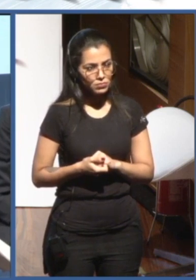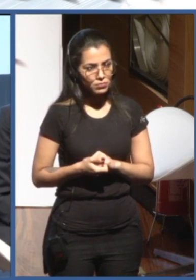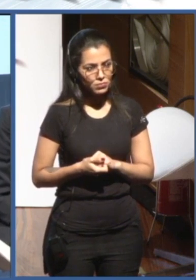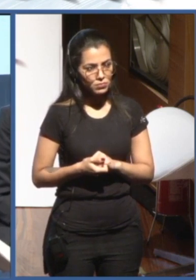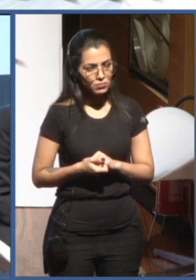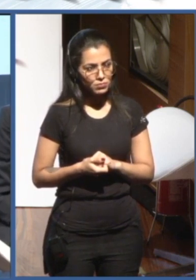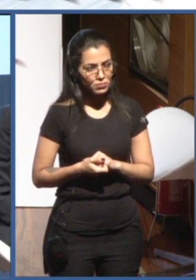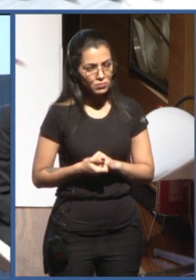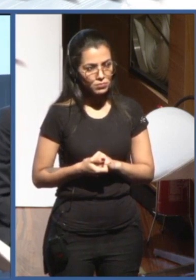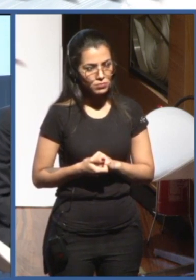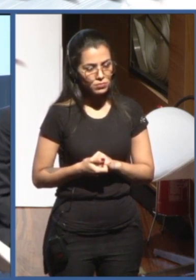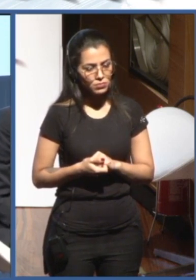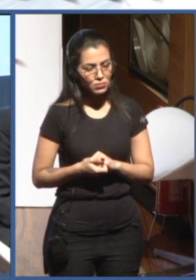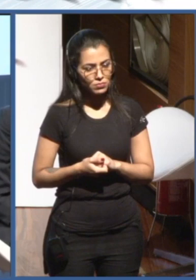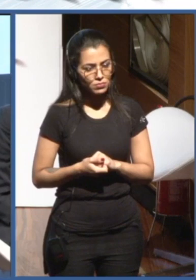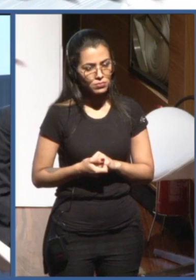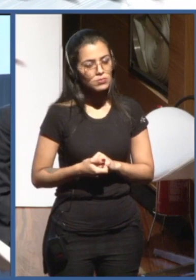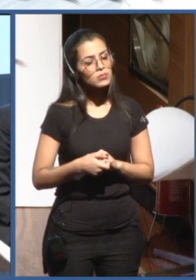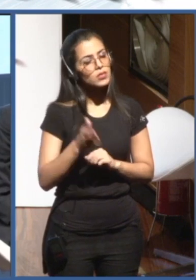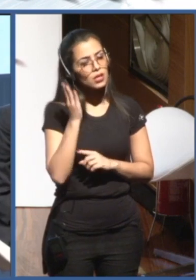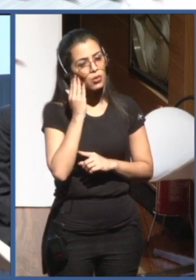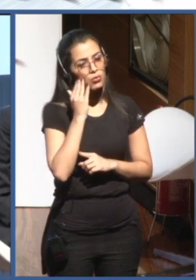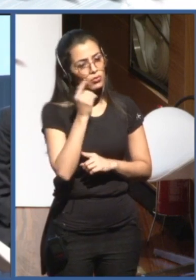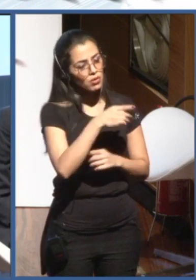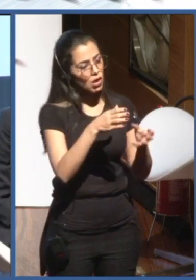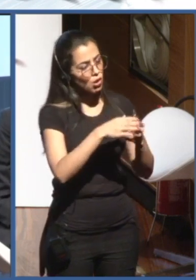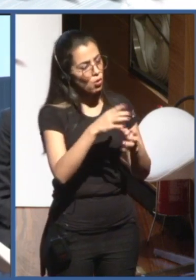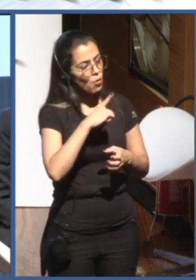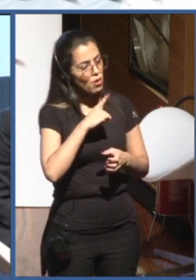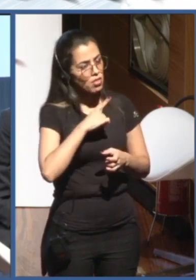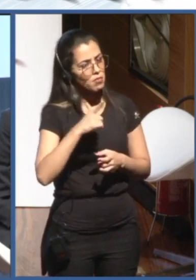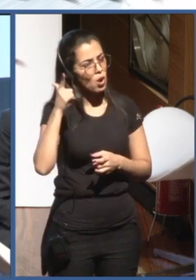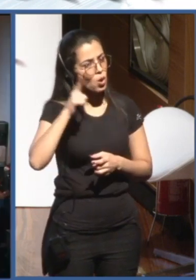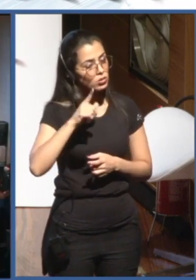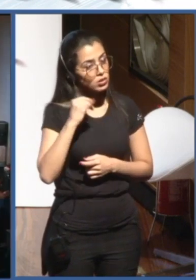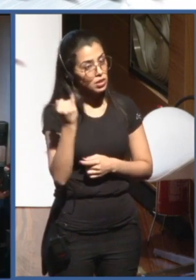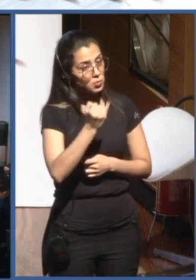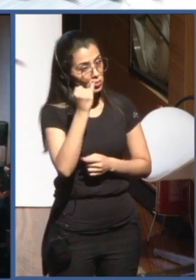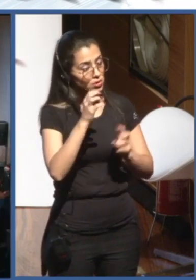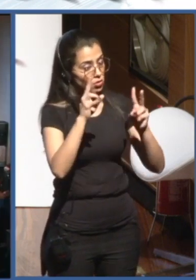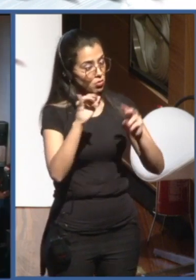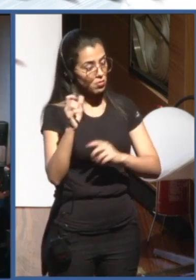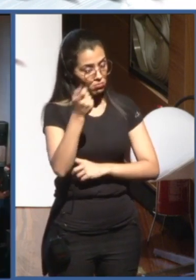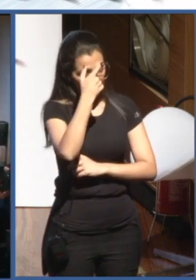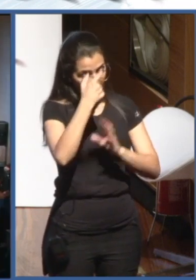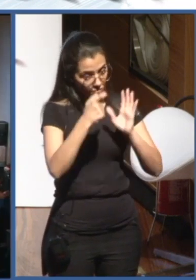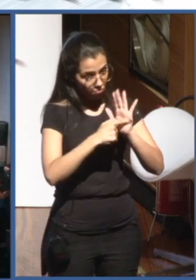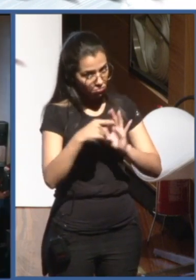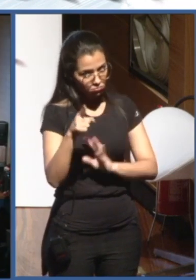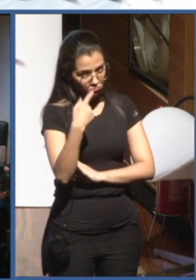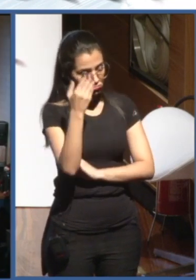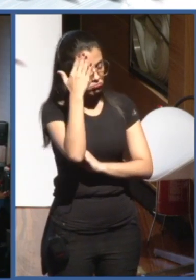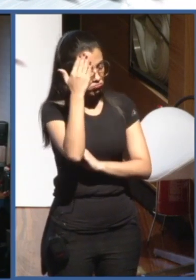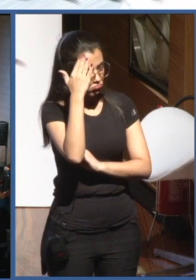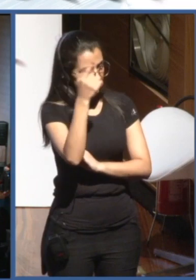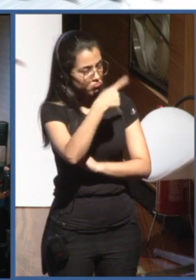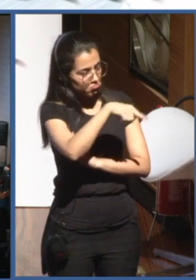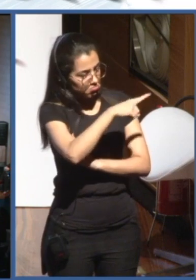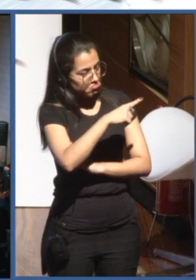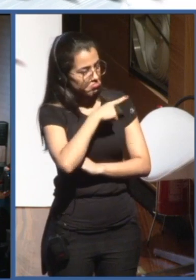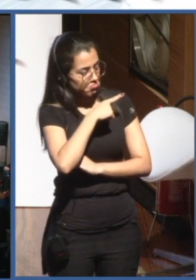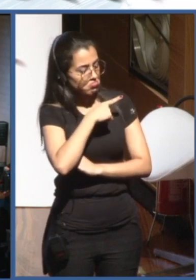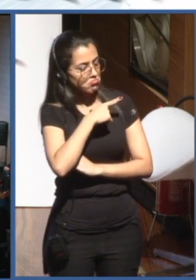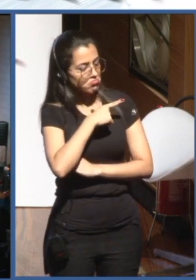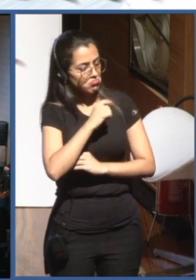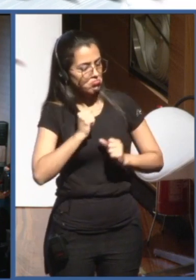starting point in developing our standard setting principles. What is your role now, as you achieve